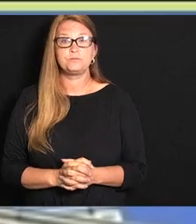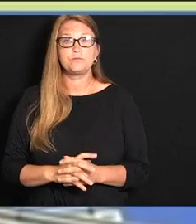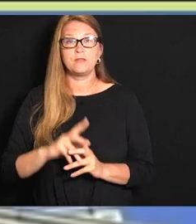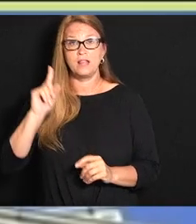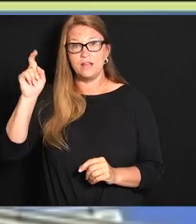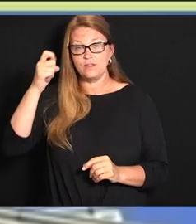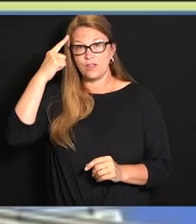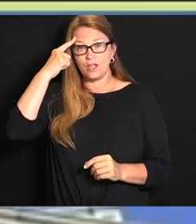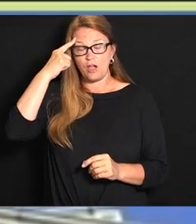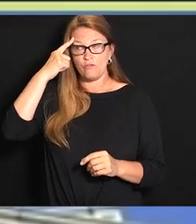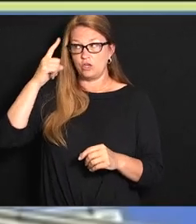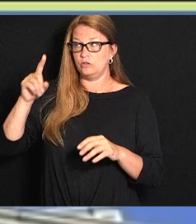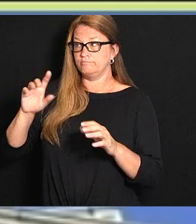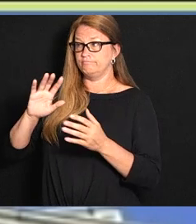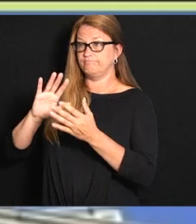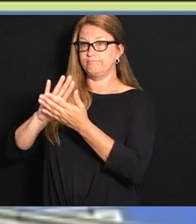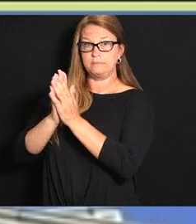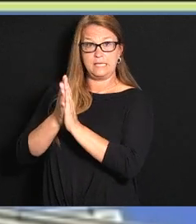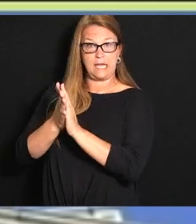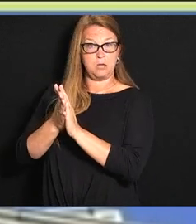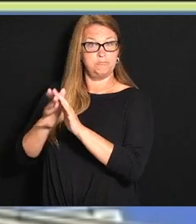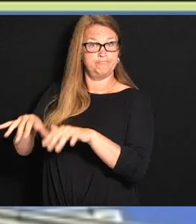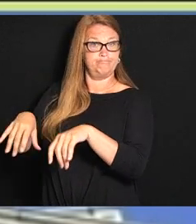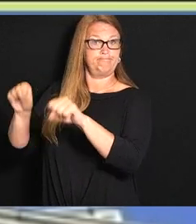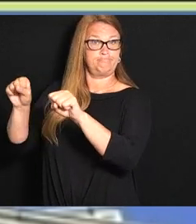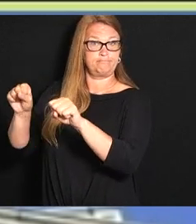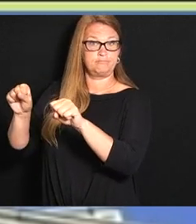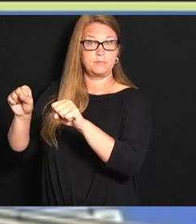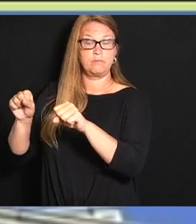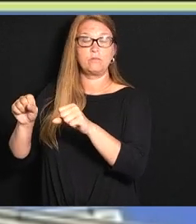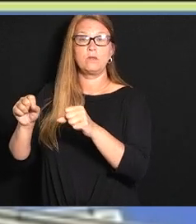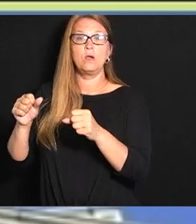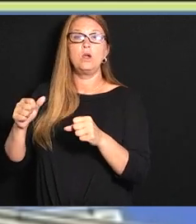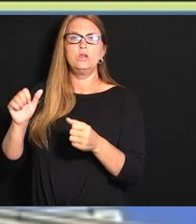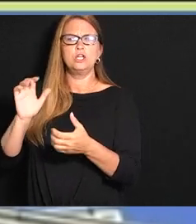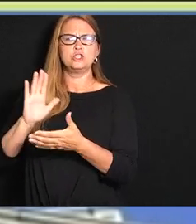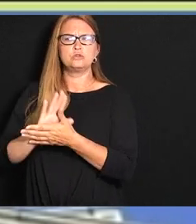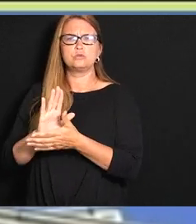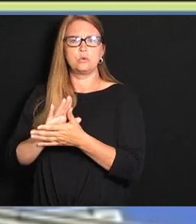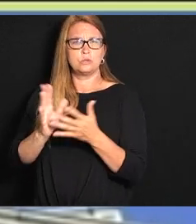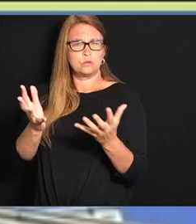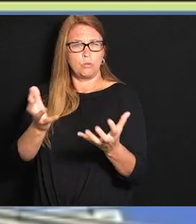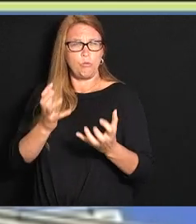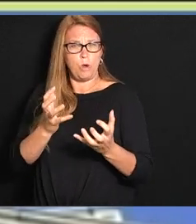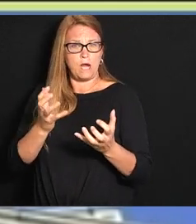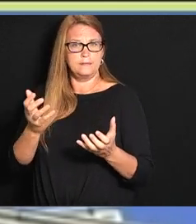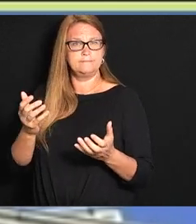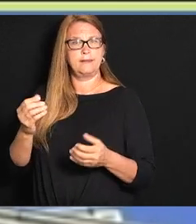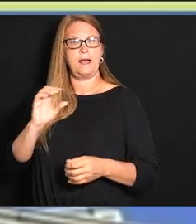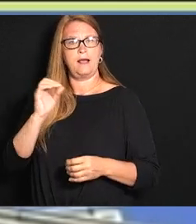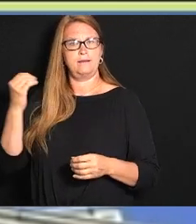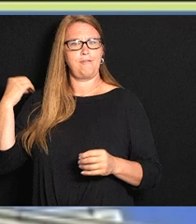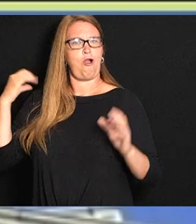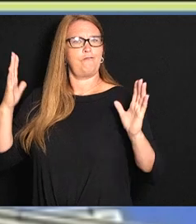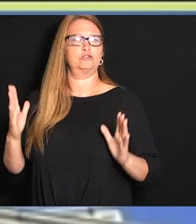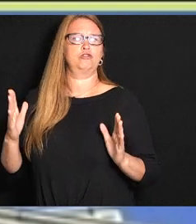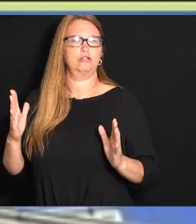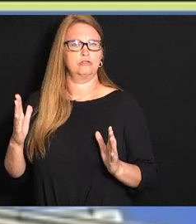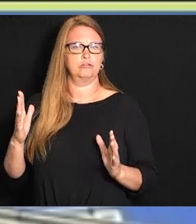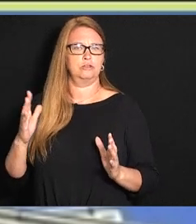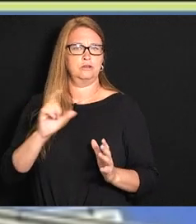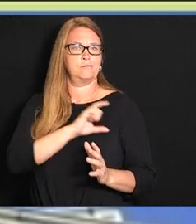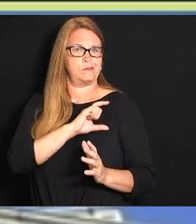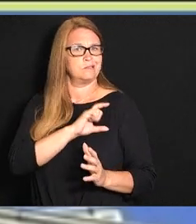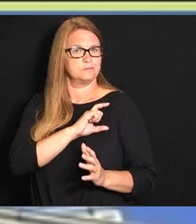took office, our schools that have wanted a Prevention Resource Officer, commonly referred to as a